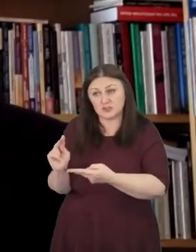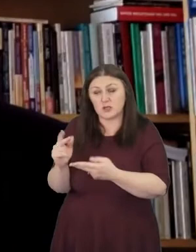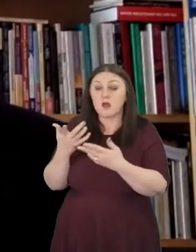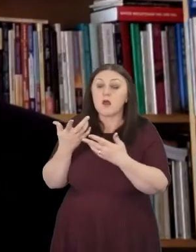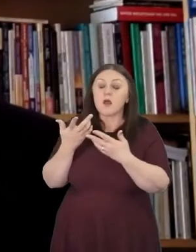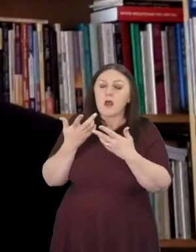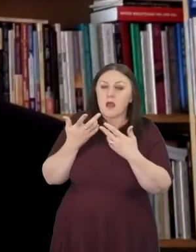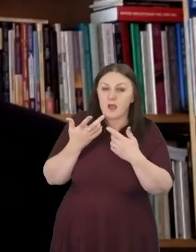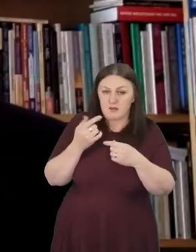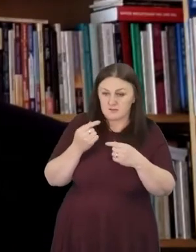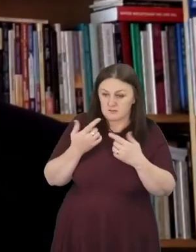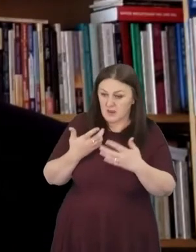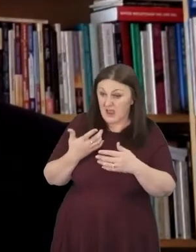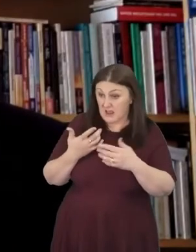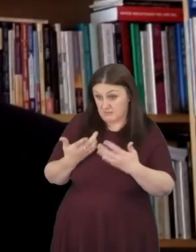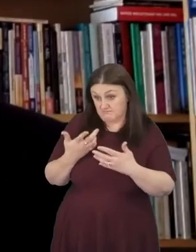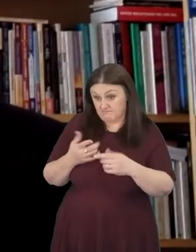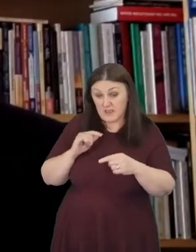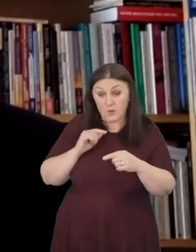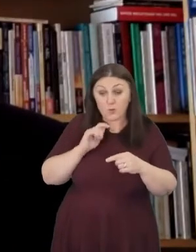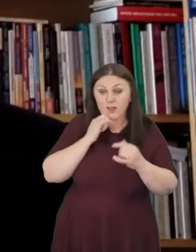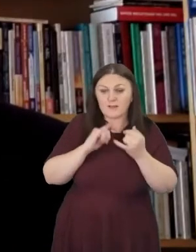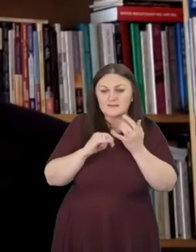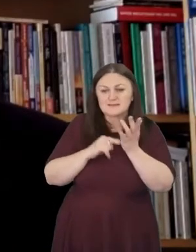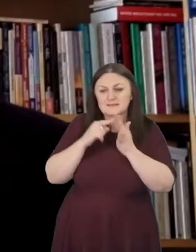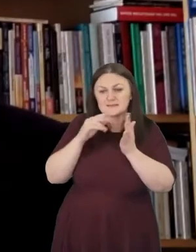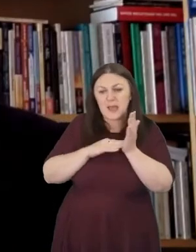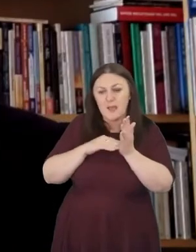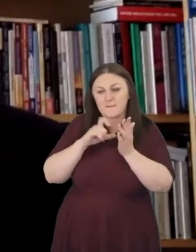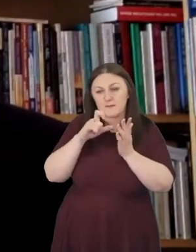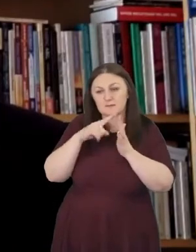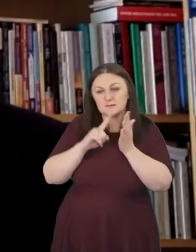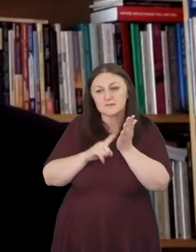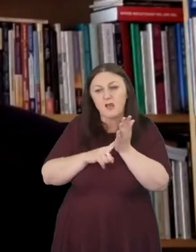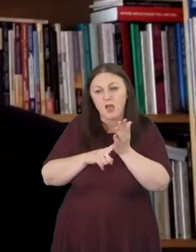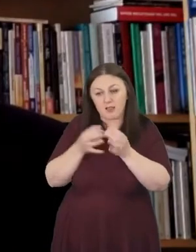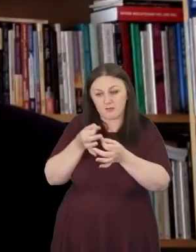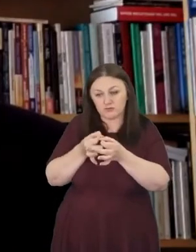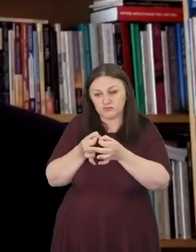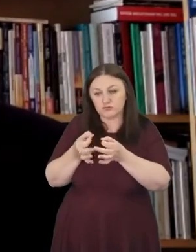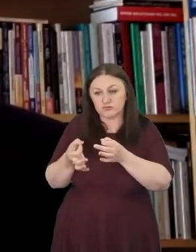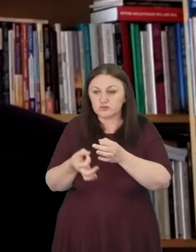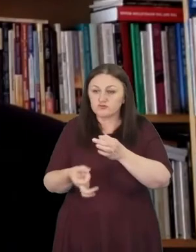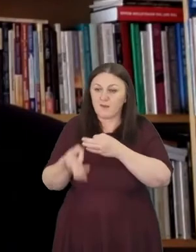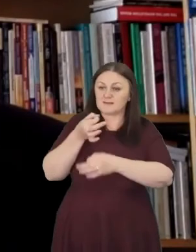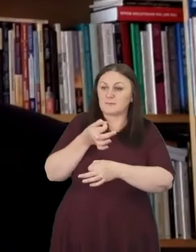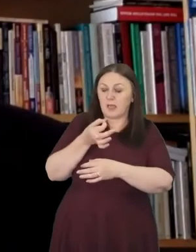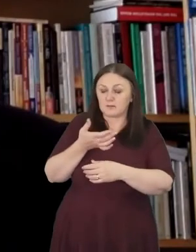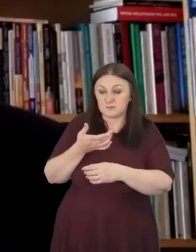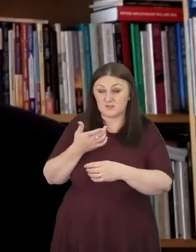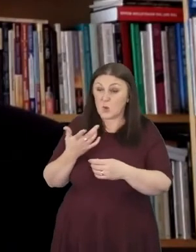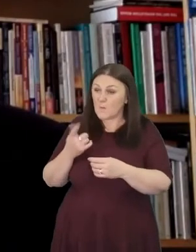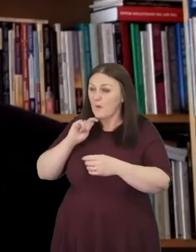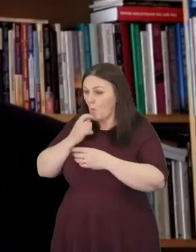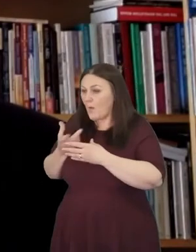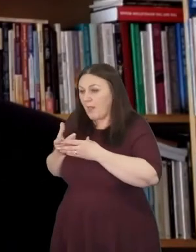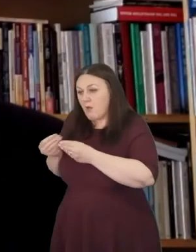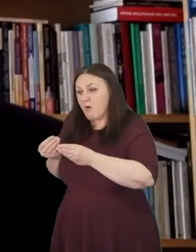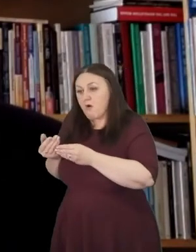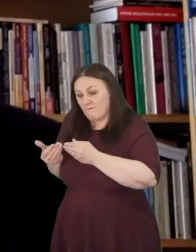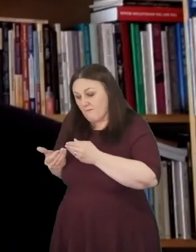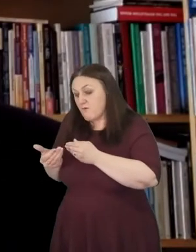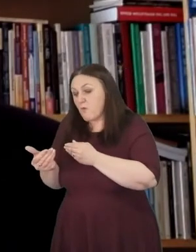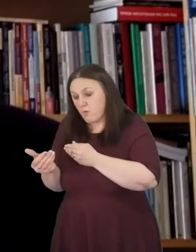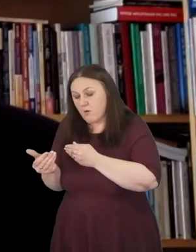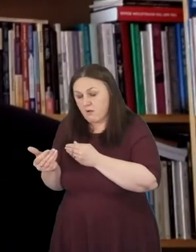stem cell transplant which will take me out of things for a while longer but I hope to return